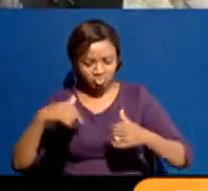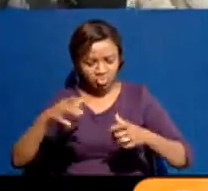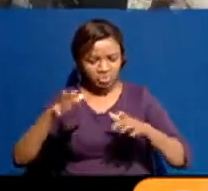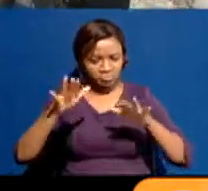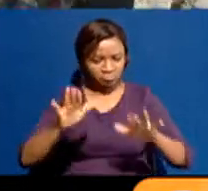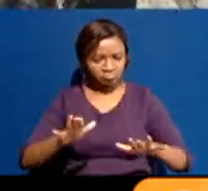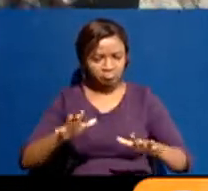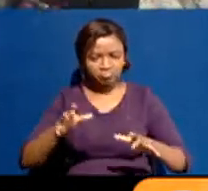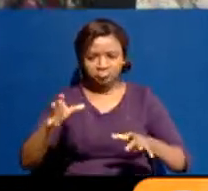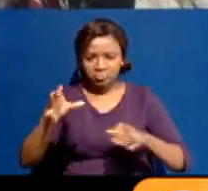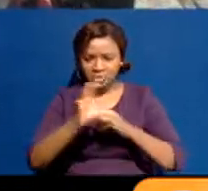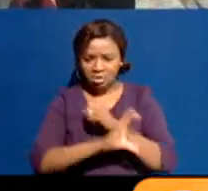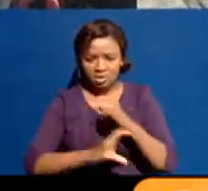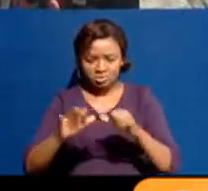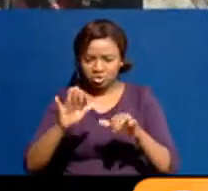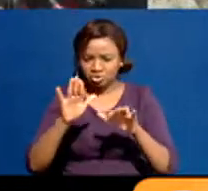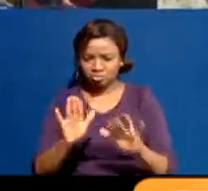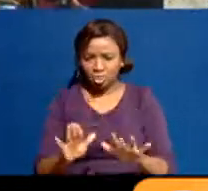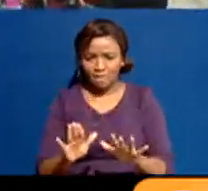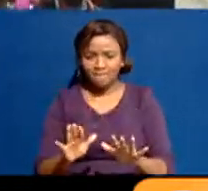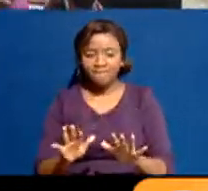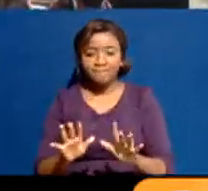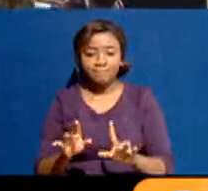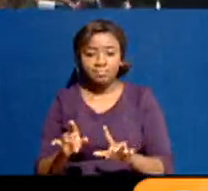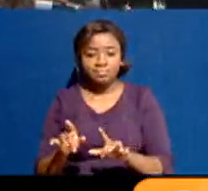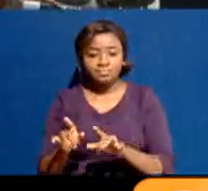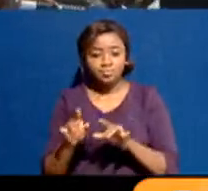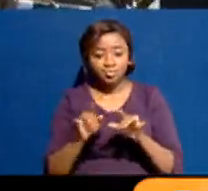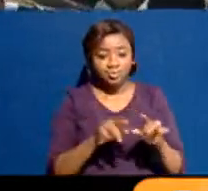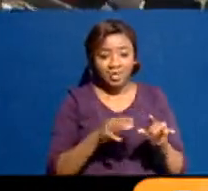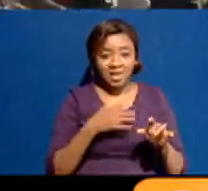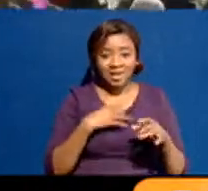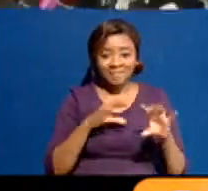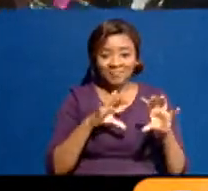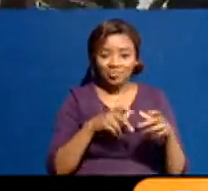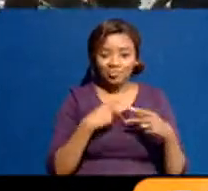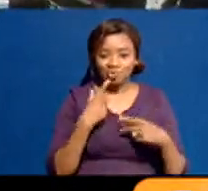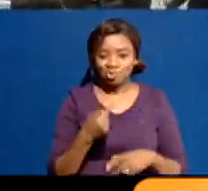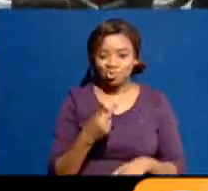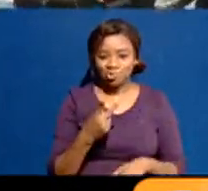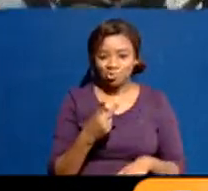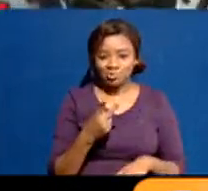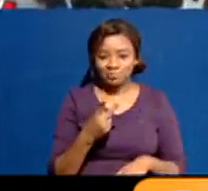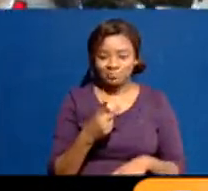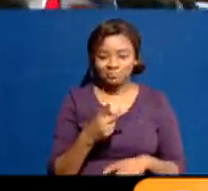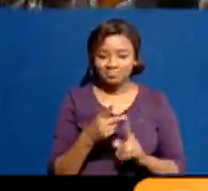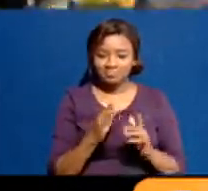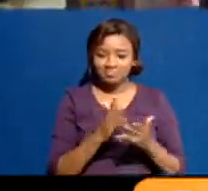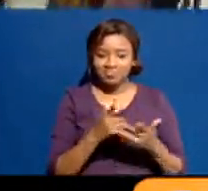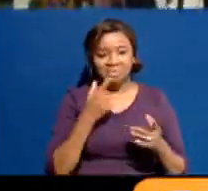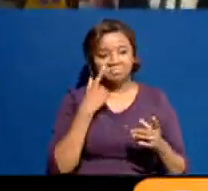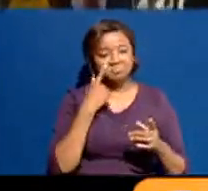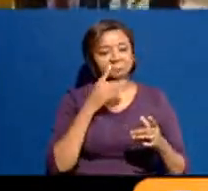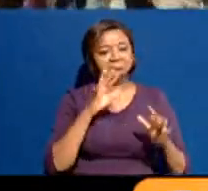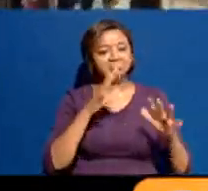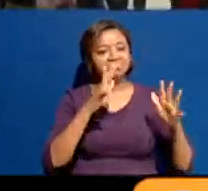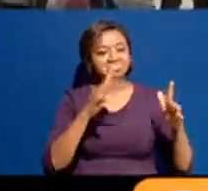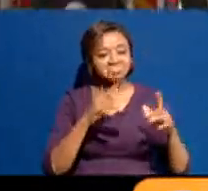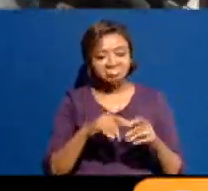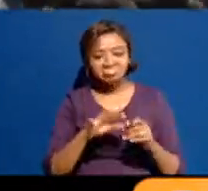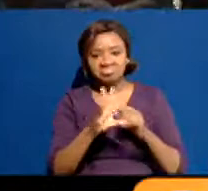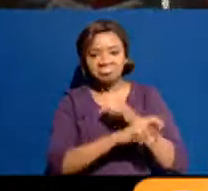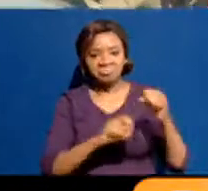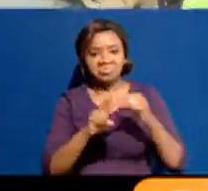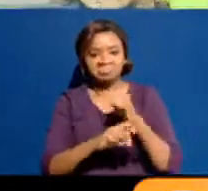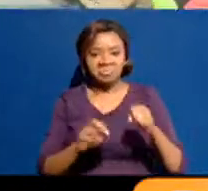And then they're very happy about that. And today, there's a group also who's very happy seeing what's happening in the Northlands and the spectrum. So, you can see